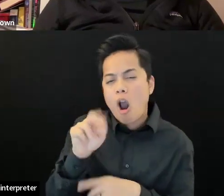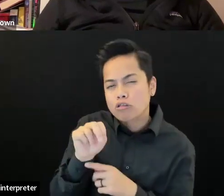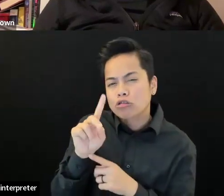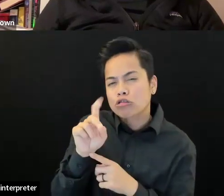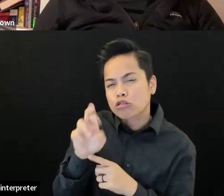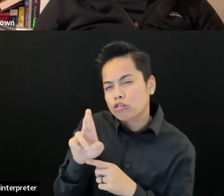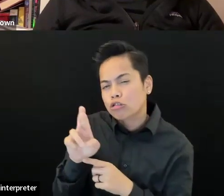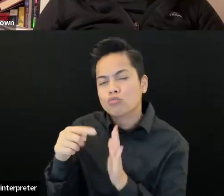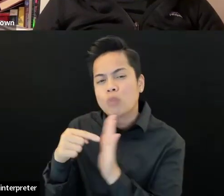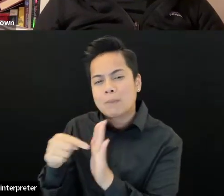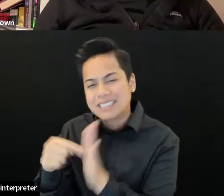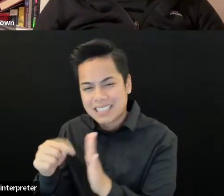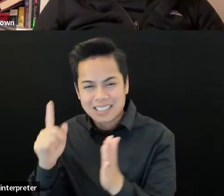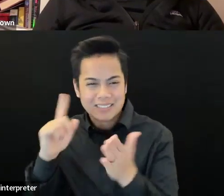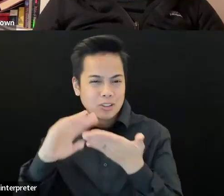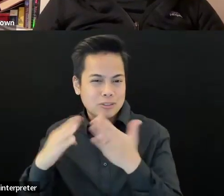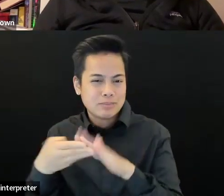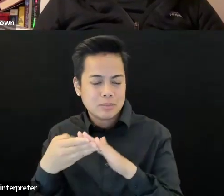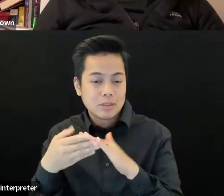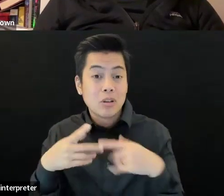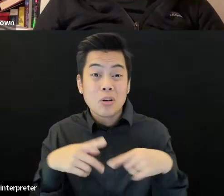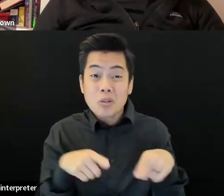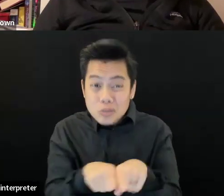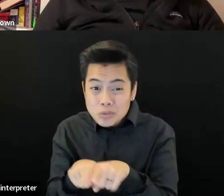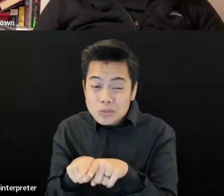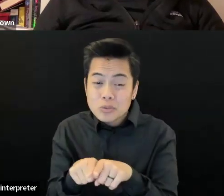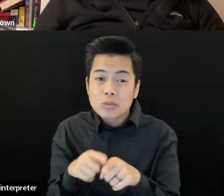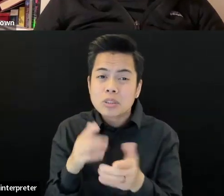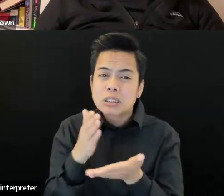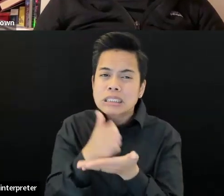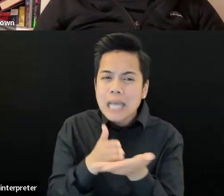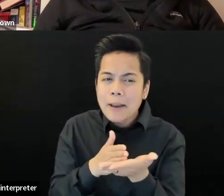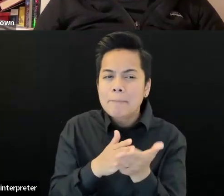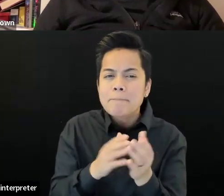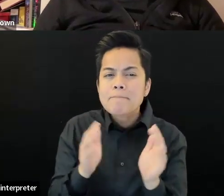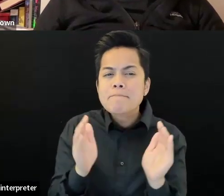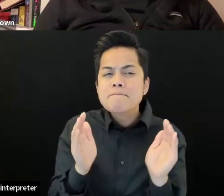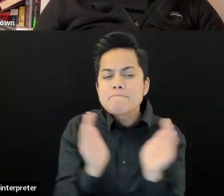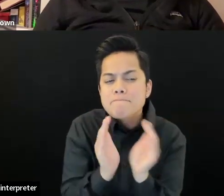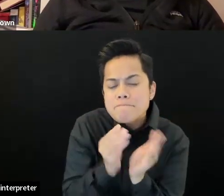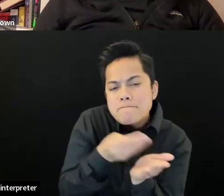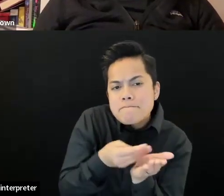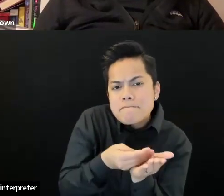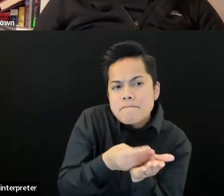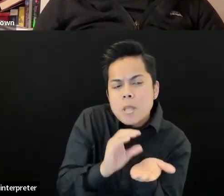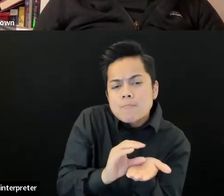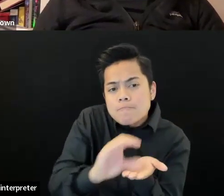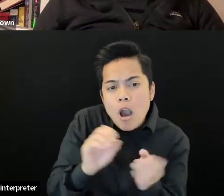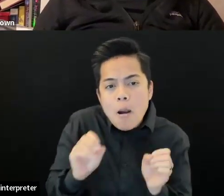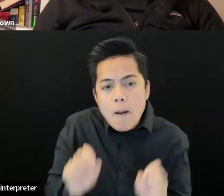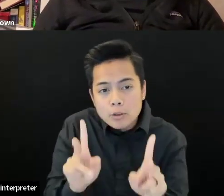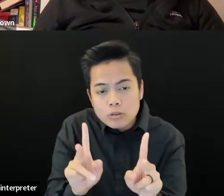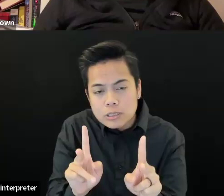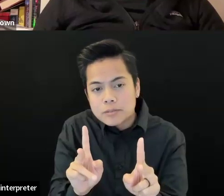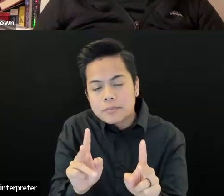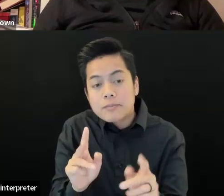uh, funding opportunities so that disabled artists could be paid as part of it. Um,